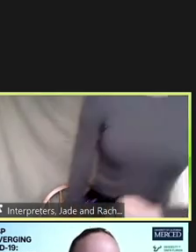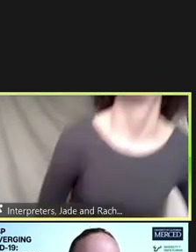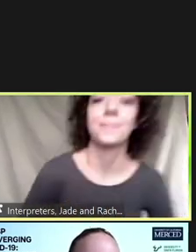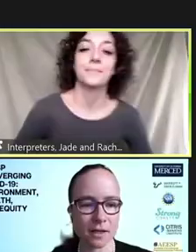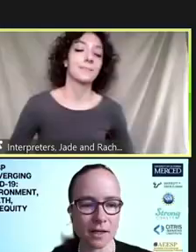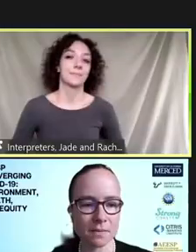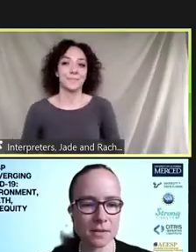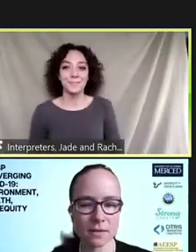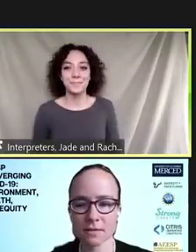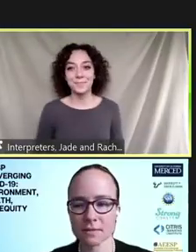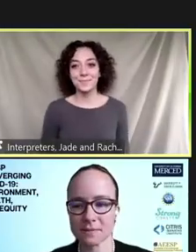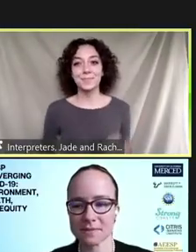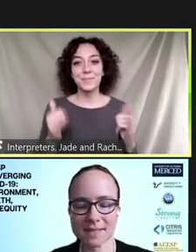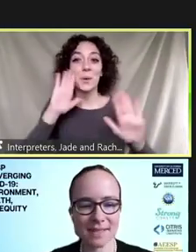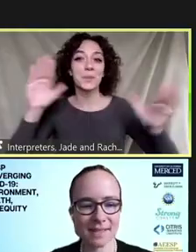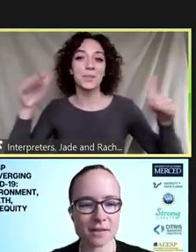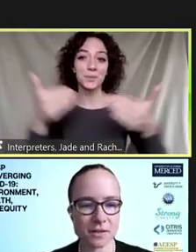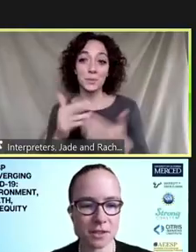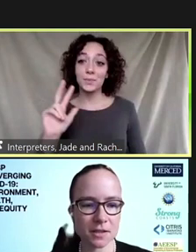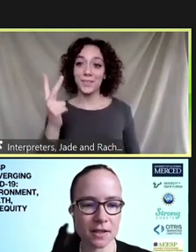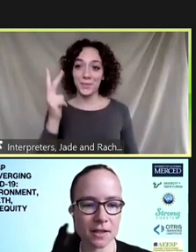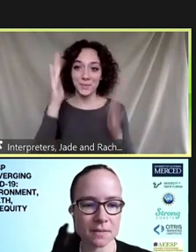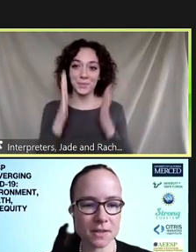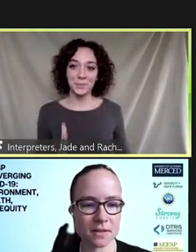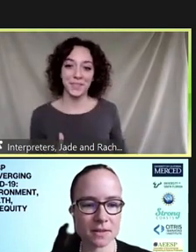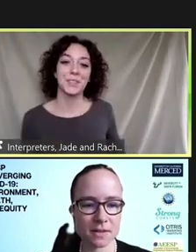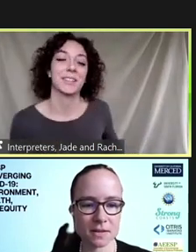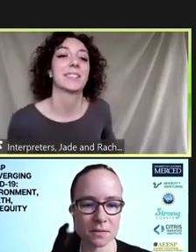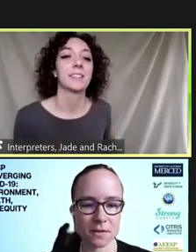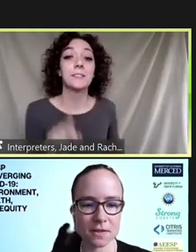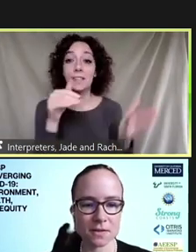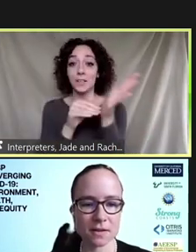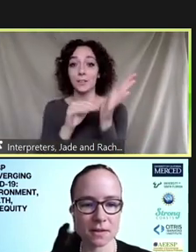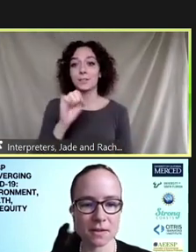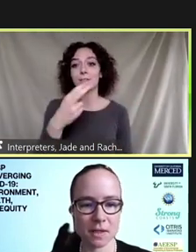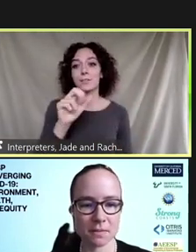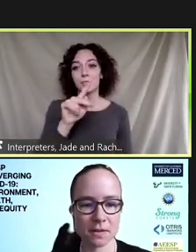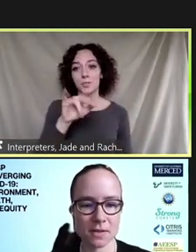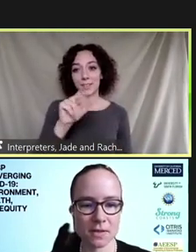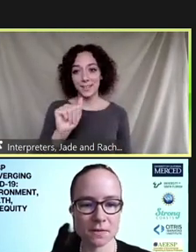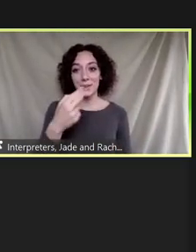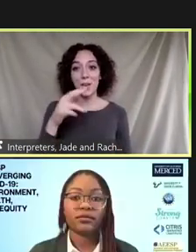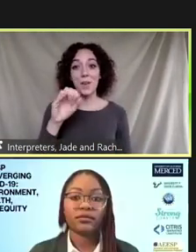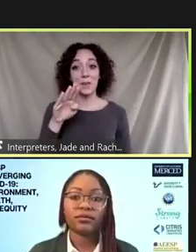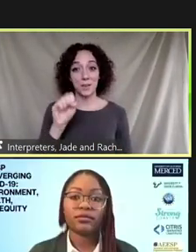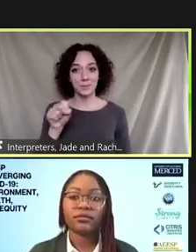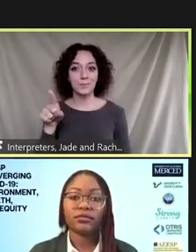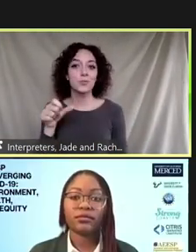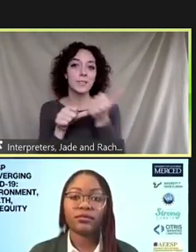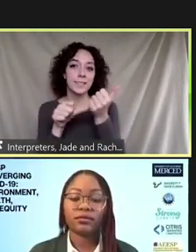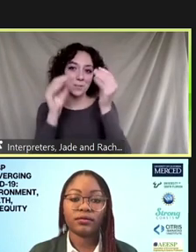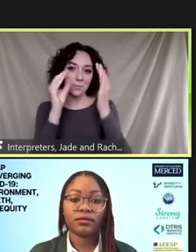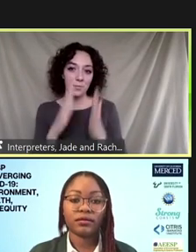dr shakira hobbs dr shakira hobbs is an assistant professor in the department of civil engineering